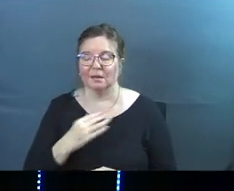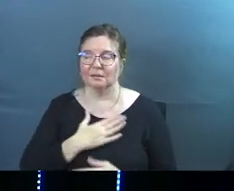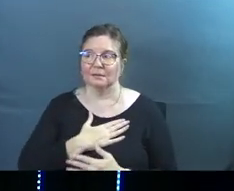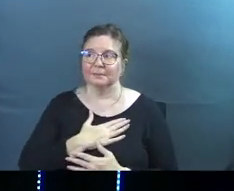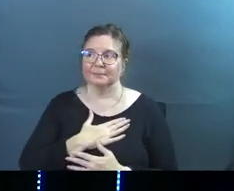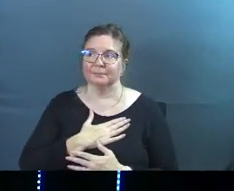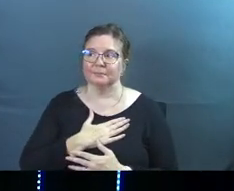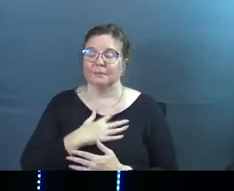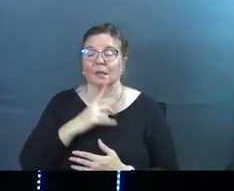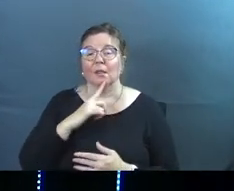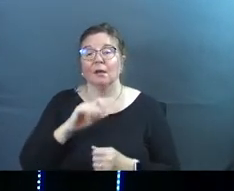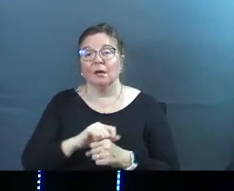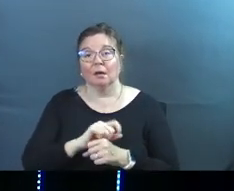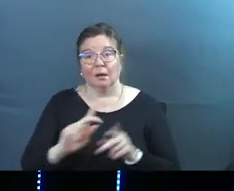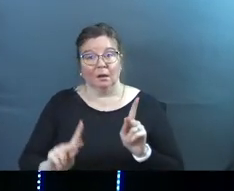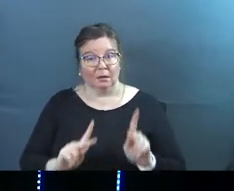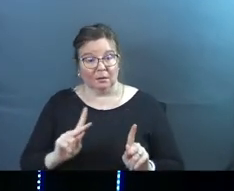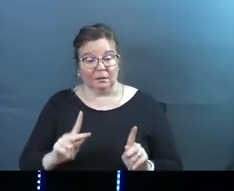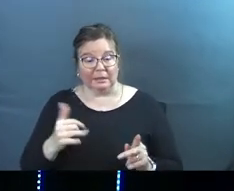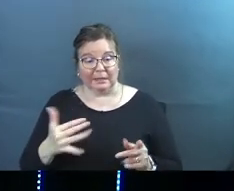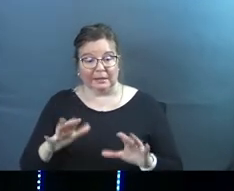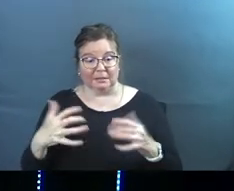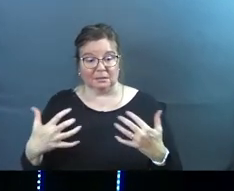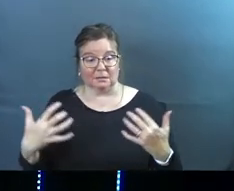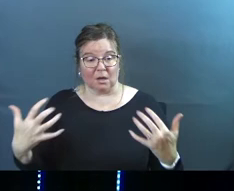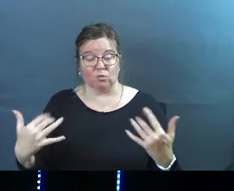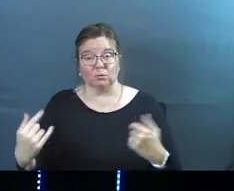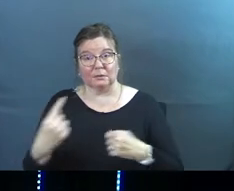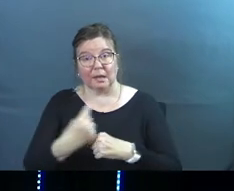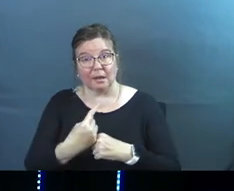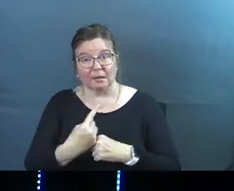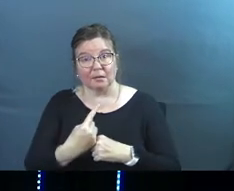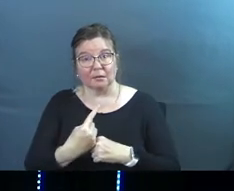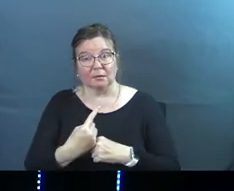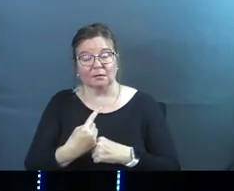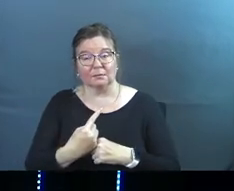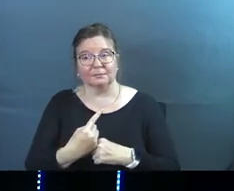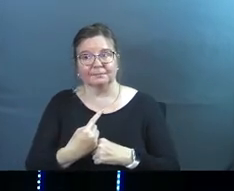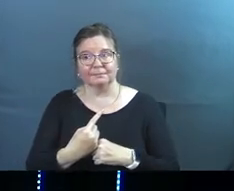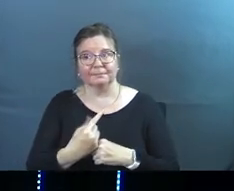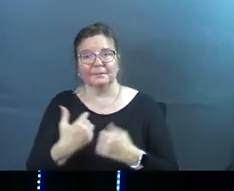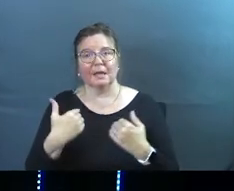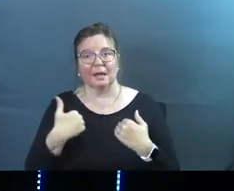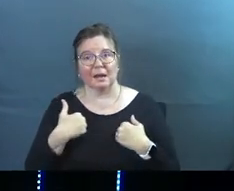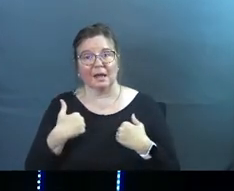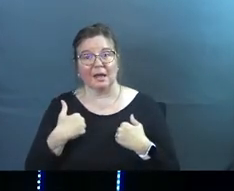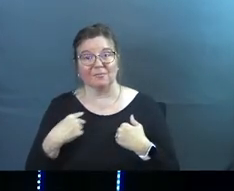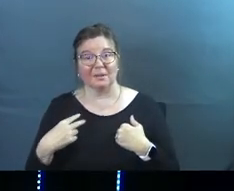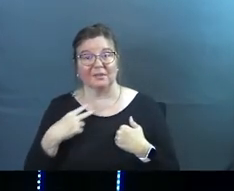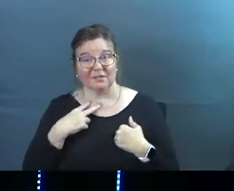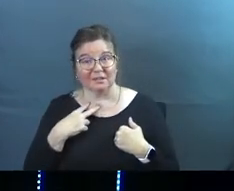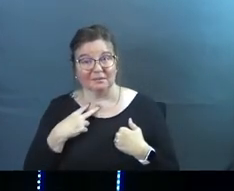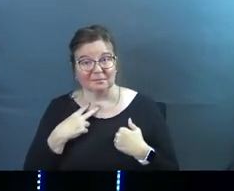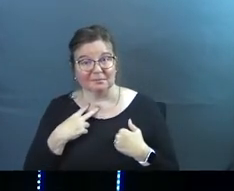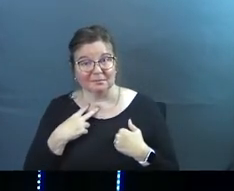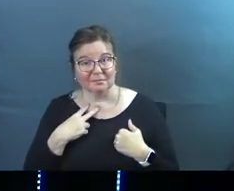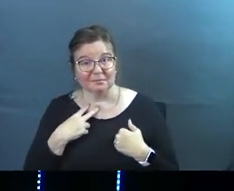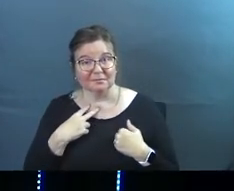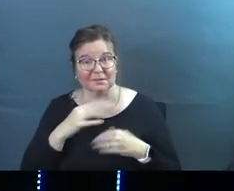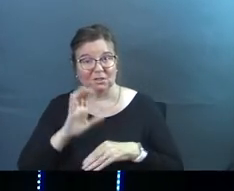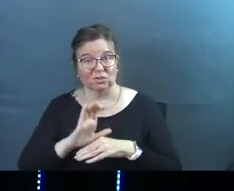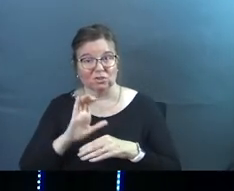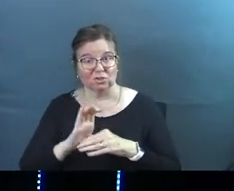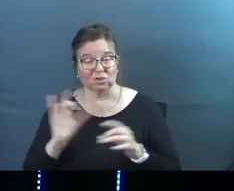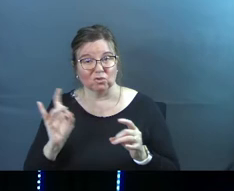there are people in this congregation today that have been the victims in